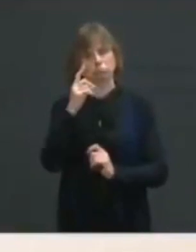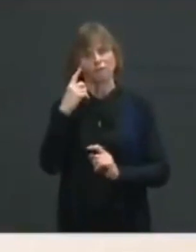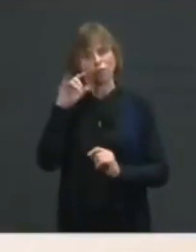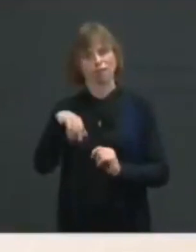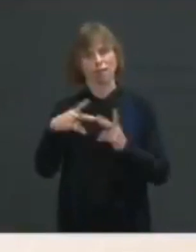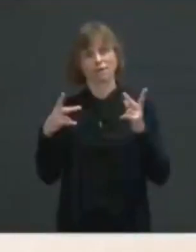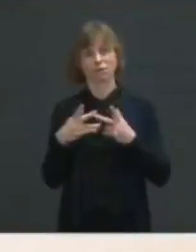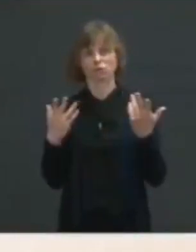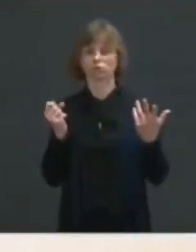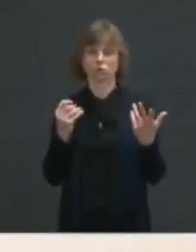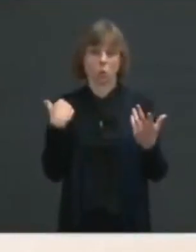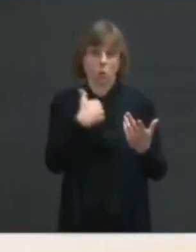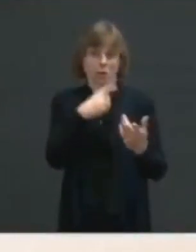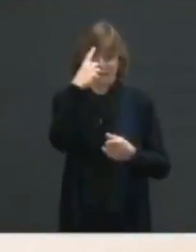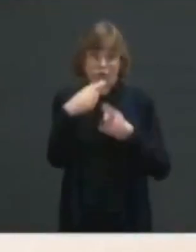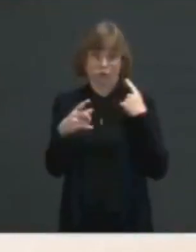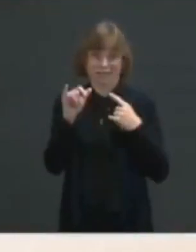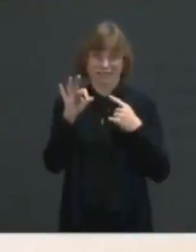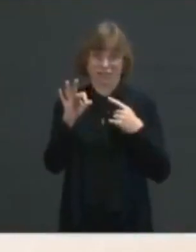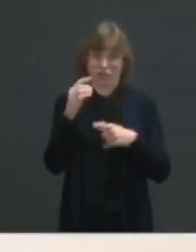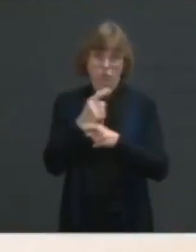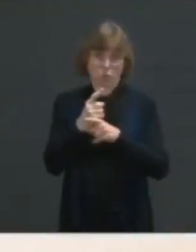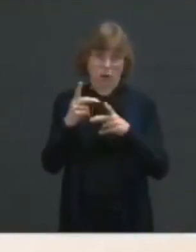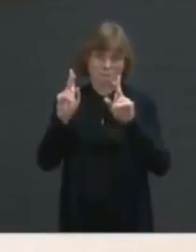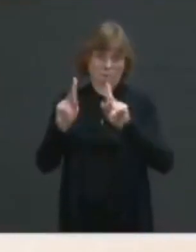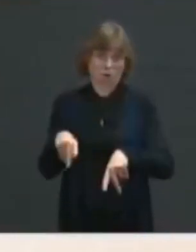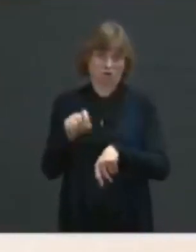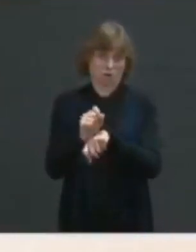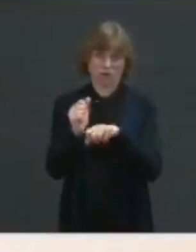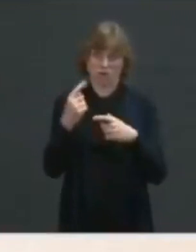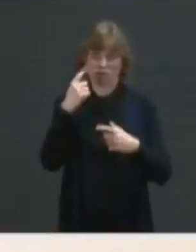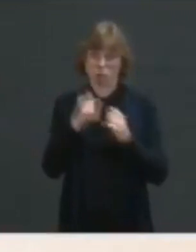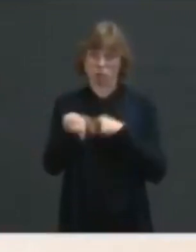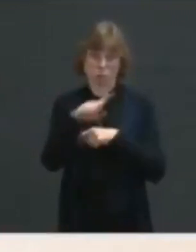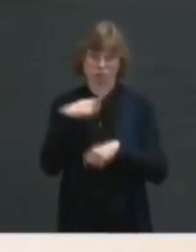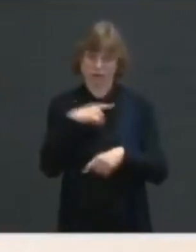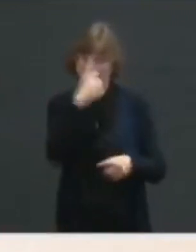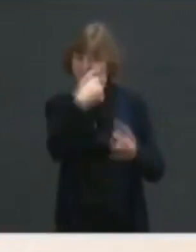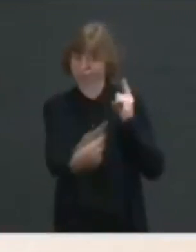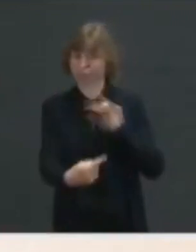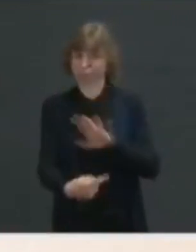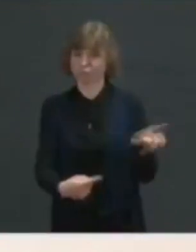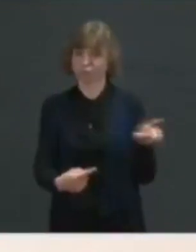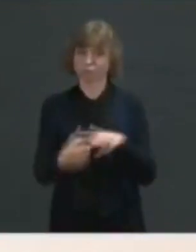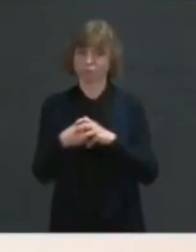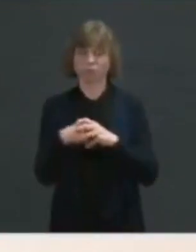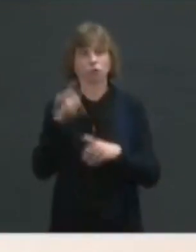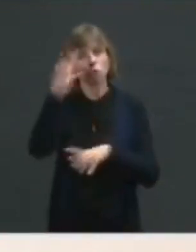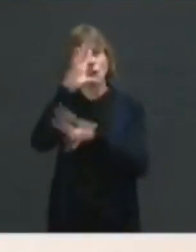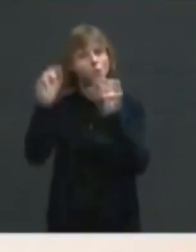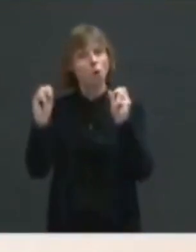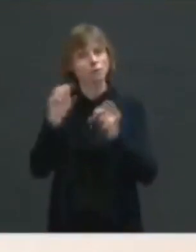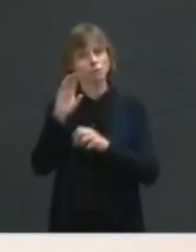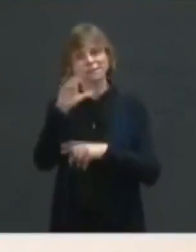just disagree with whether she's the right person for the job with these senators. So President Biden did not have any concerns about her past statements?